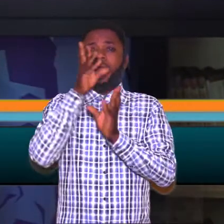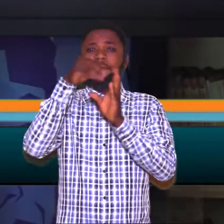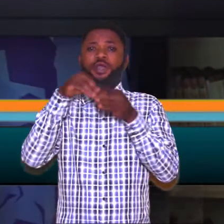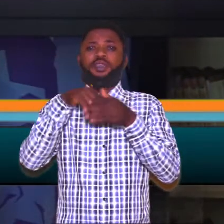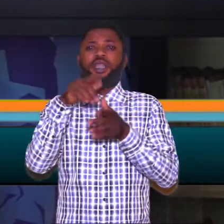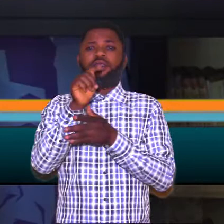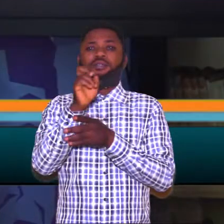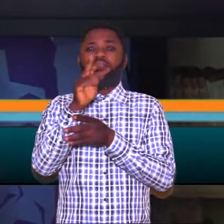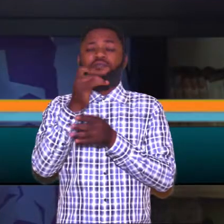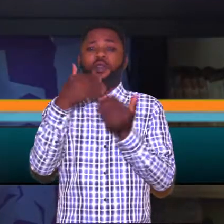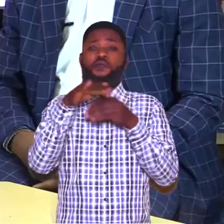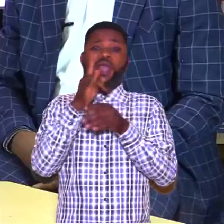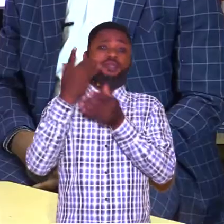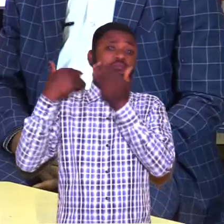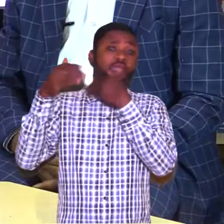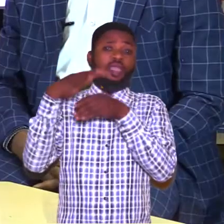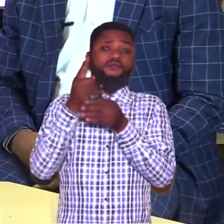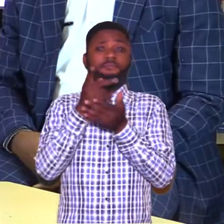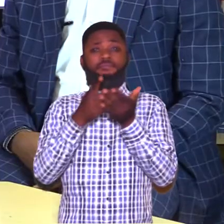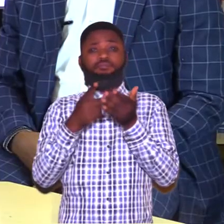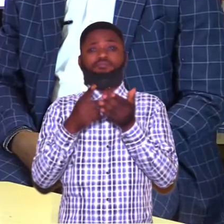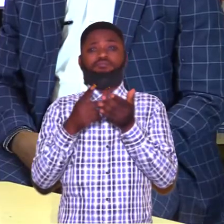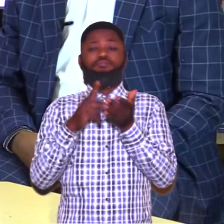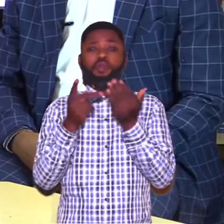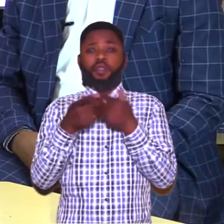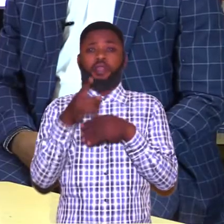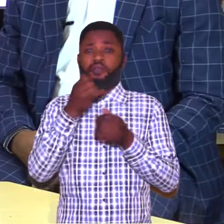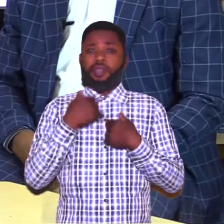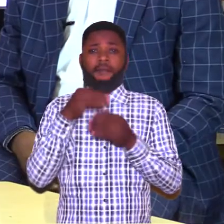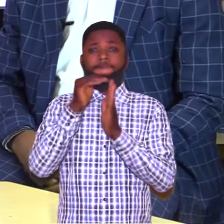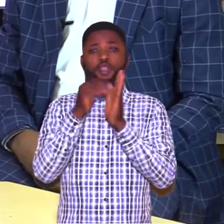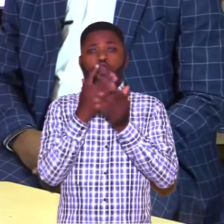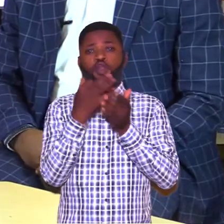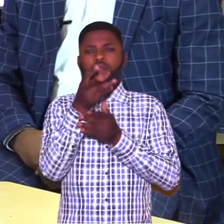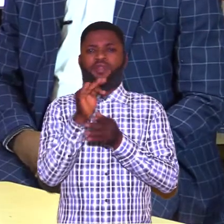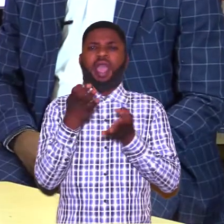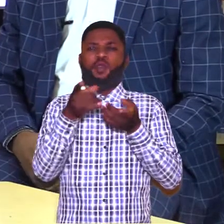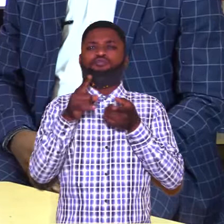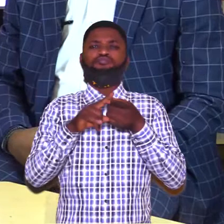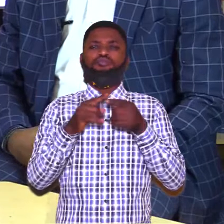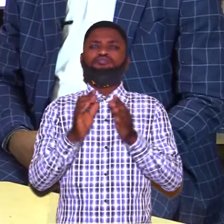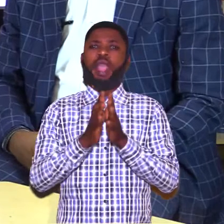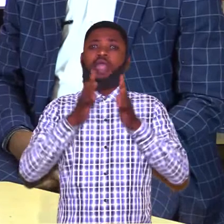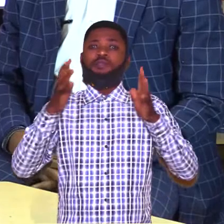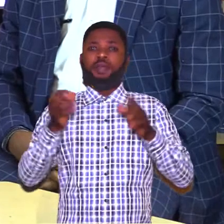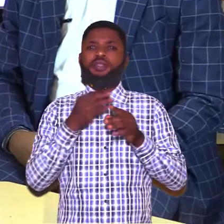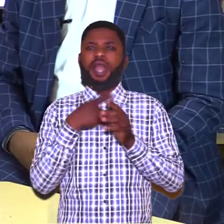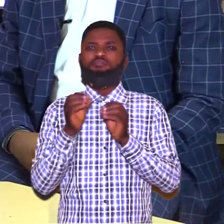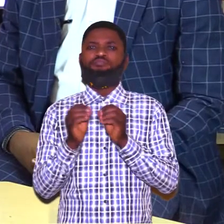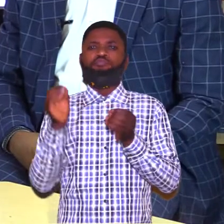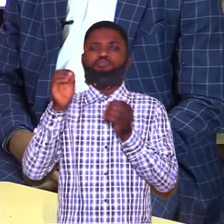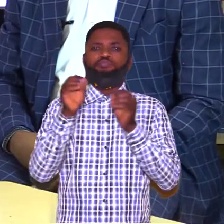are bound in TVET. I'm sure over the previous episodes, you have mentioned some of them, but today I want you to expand more